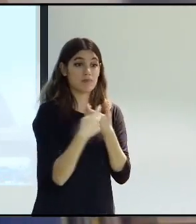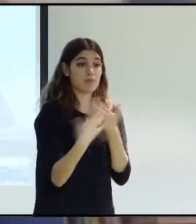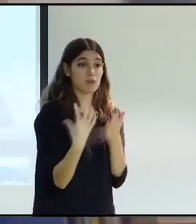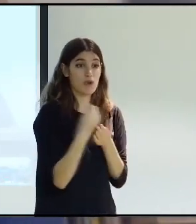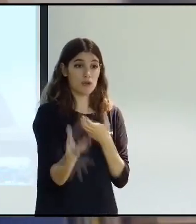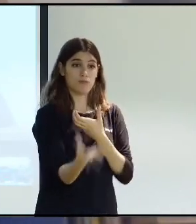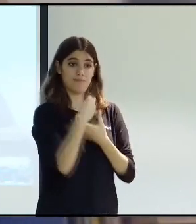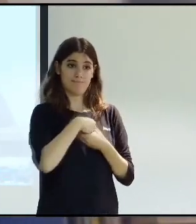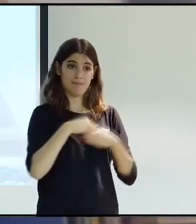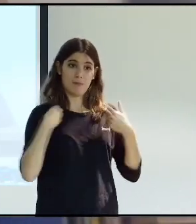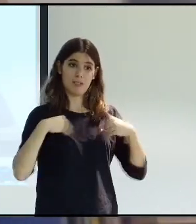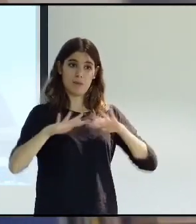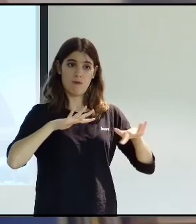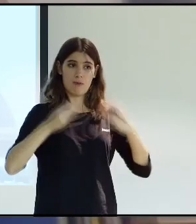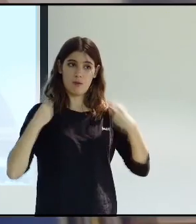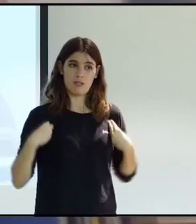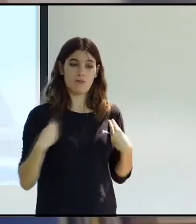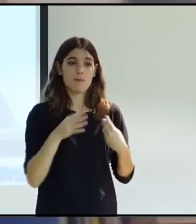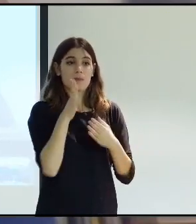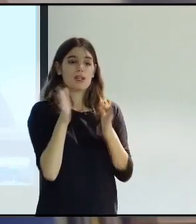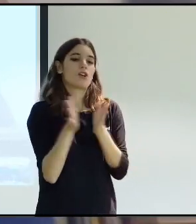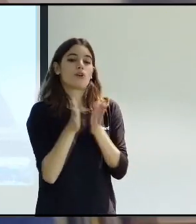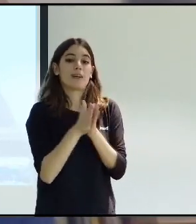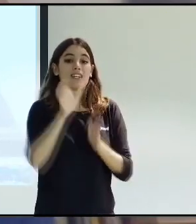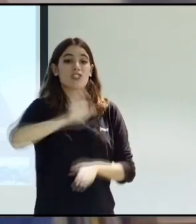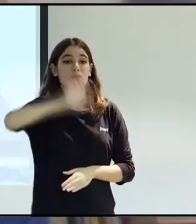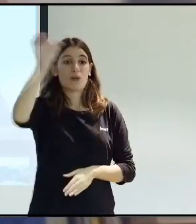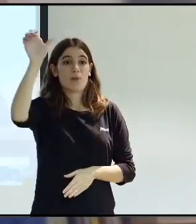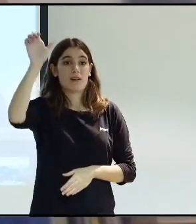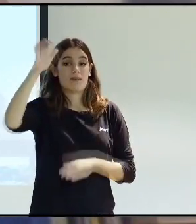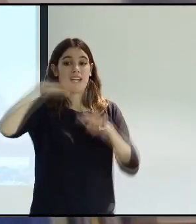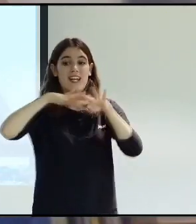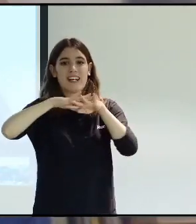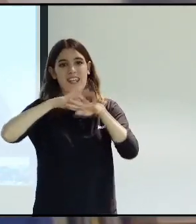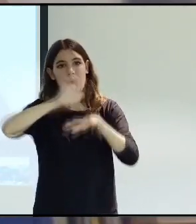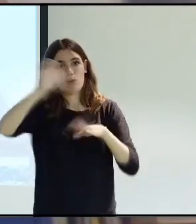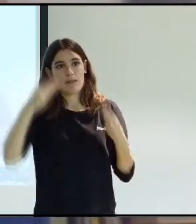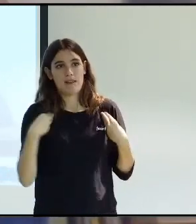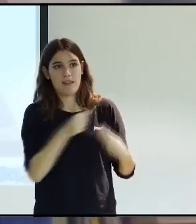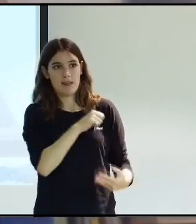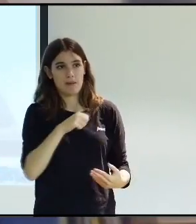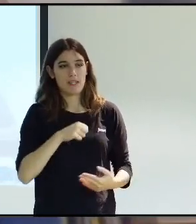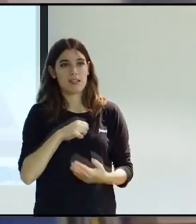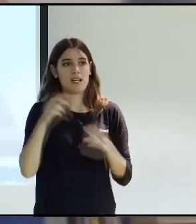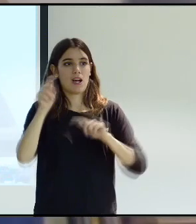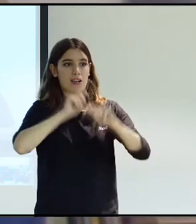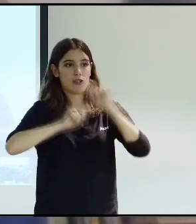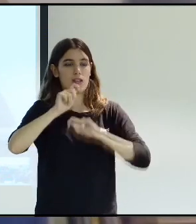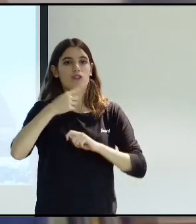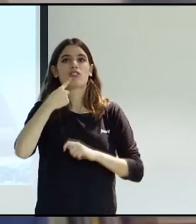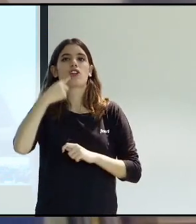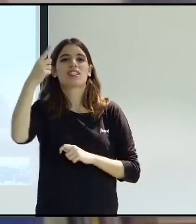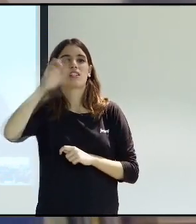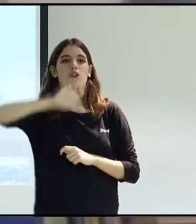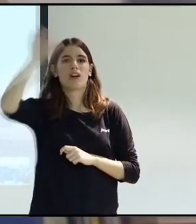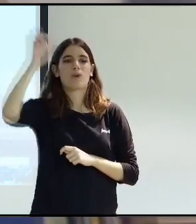aspect. Everyone should become involved. Our colleagues in Europe, our colleagues in Europe for independent